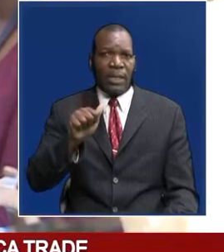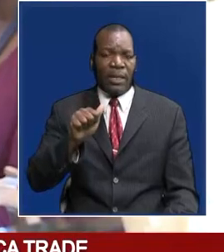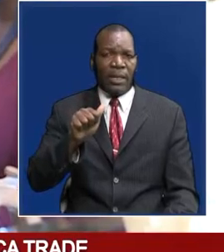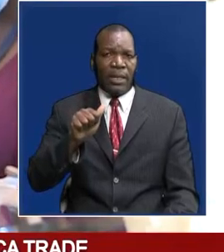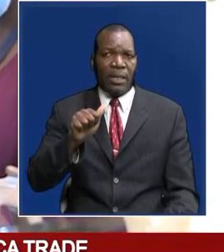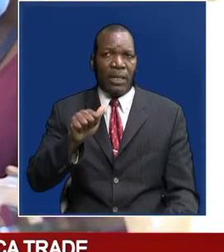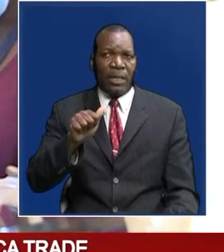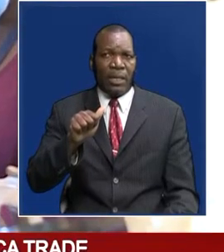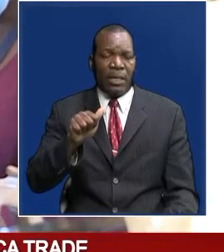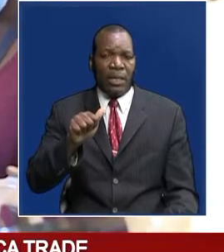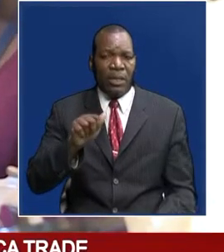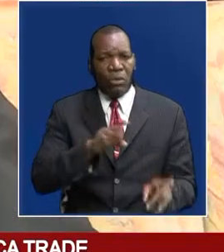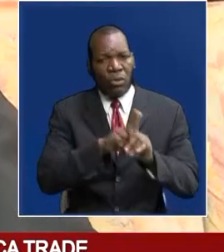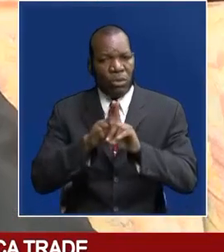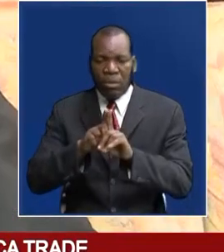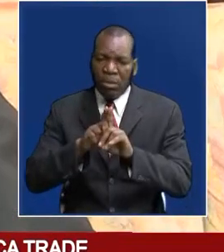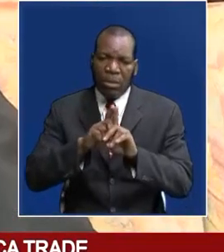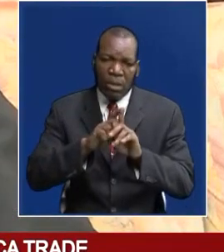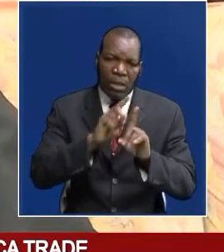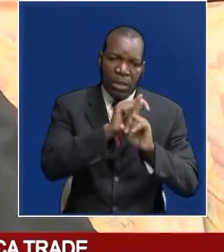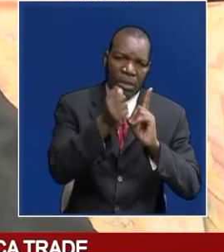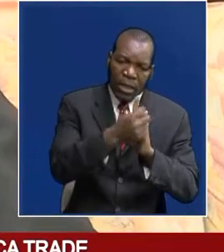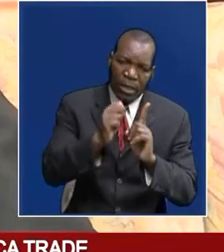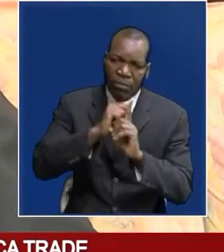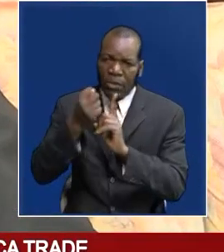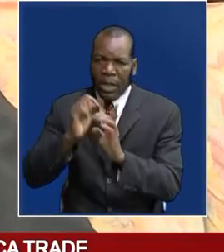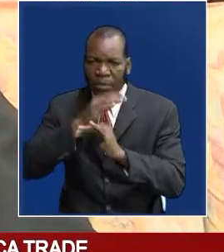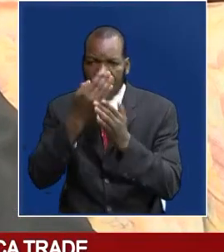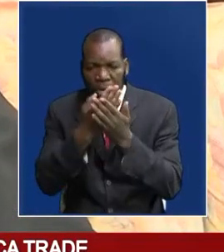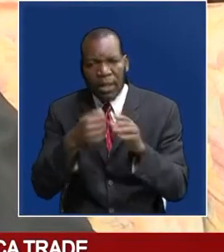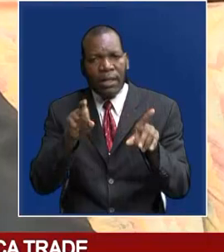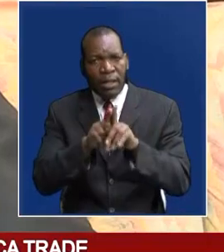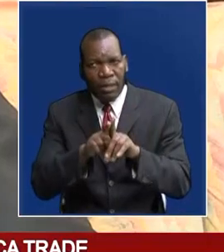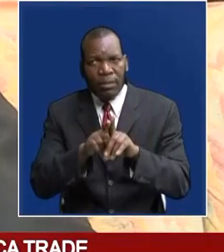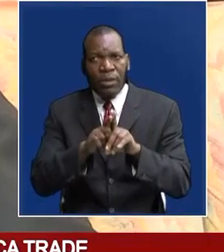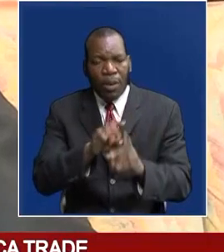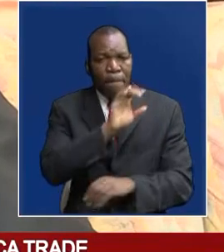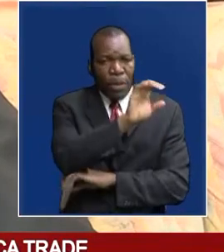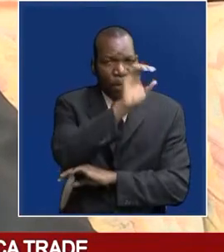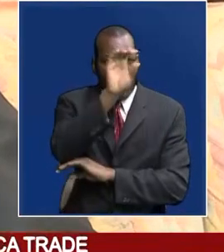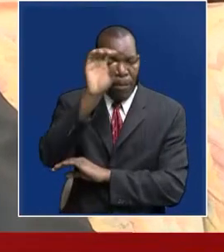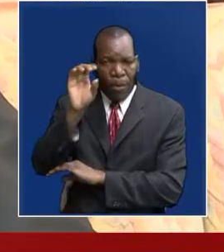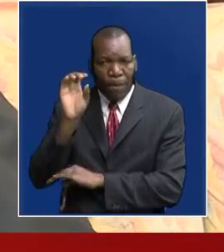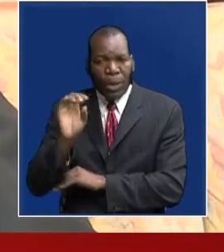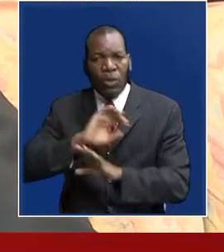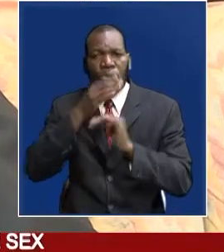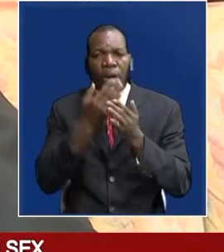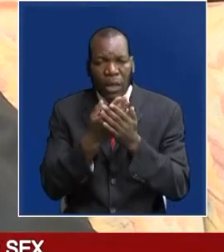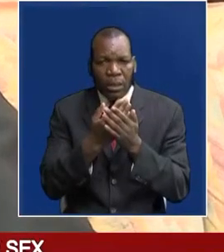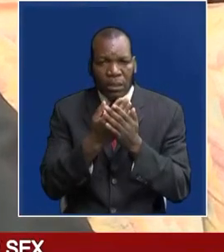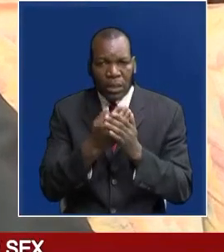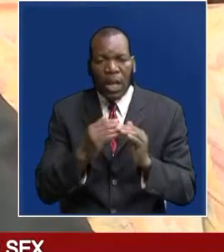across all tribal lines, cutting across all provincial boundaries and